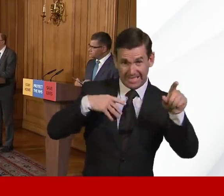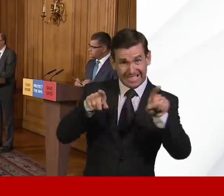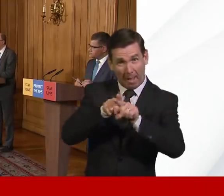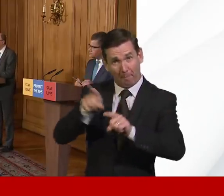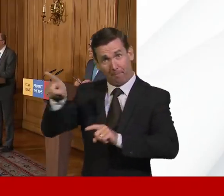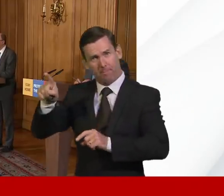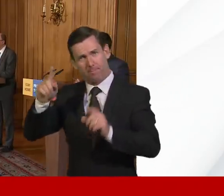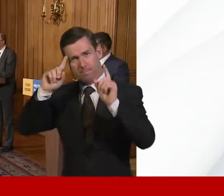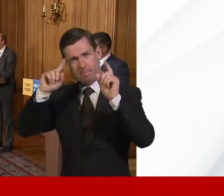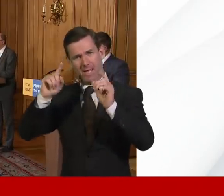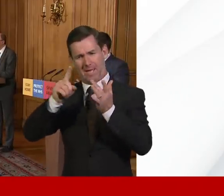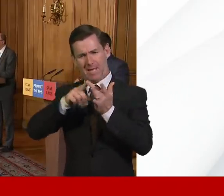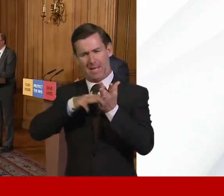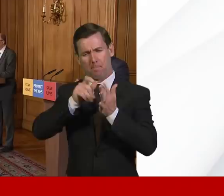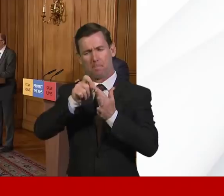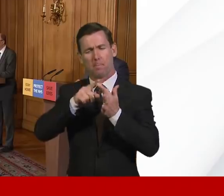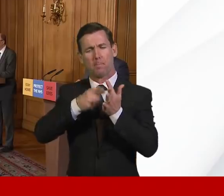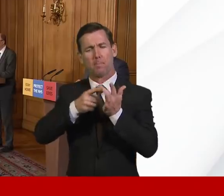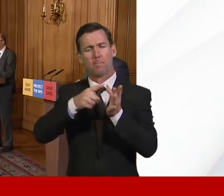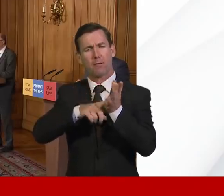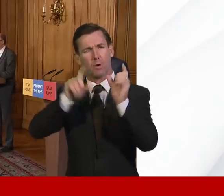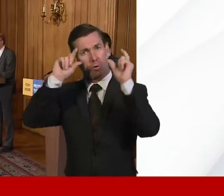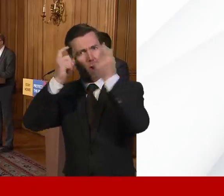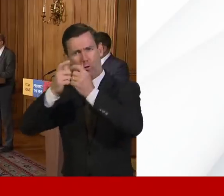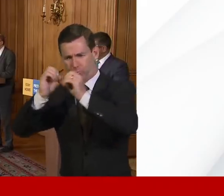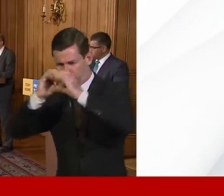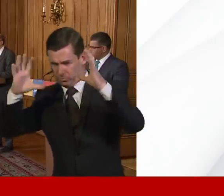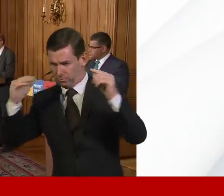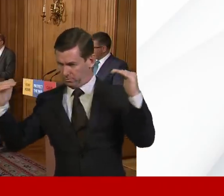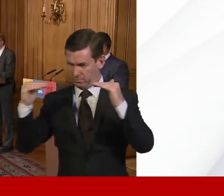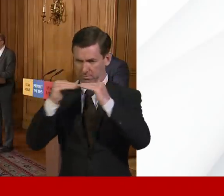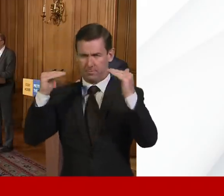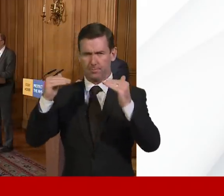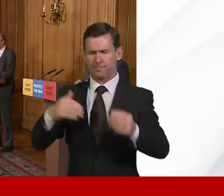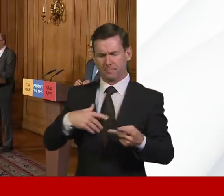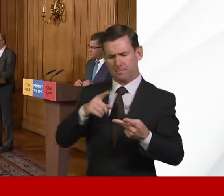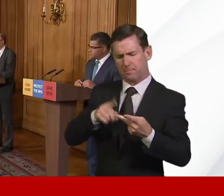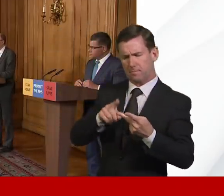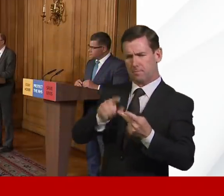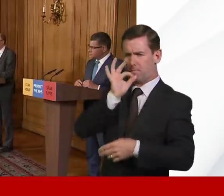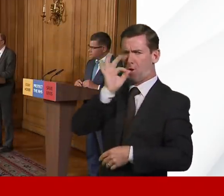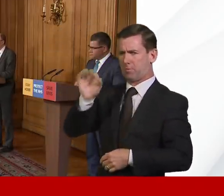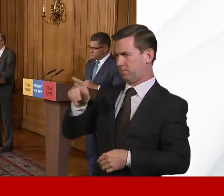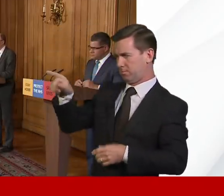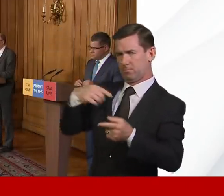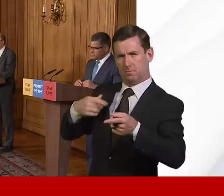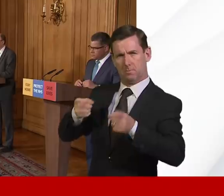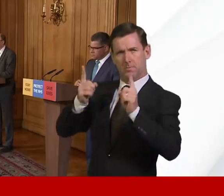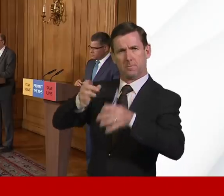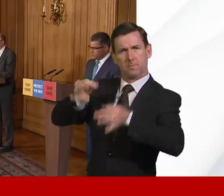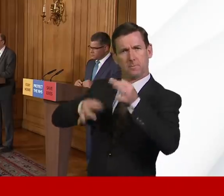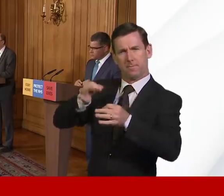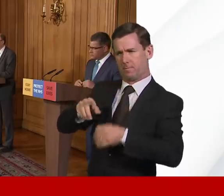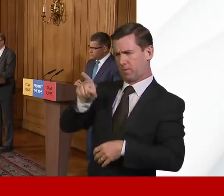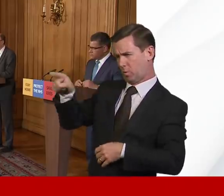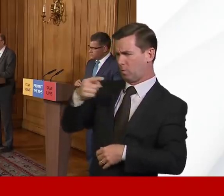State. Can I ask you, you've spoken of fighting today, fighting the pandemic tooth and nail and doing